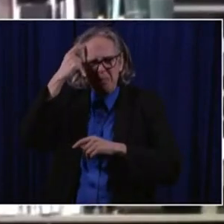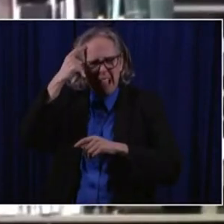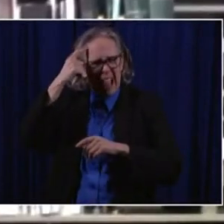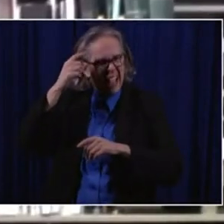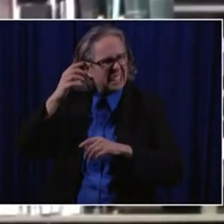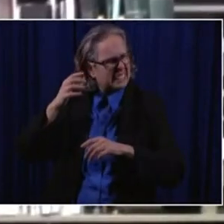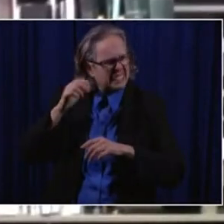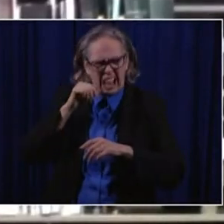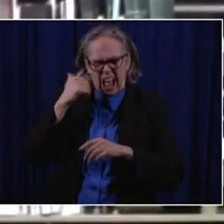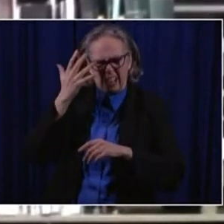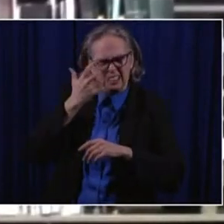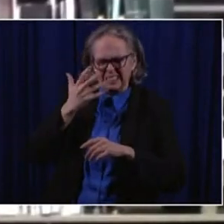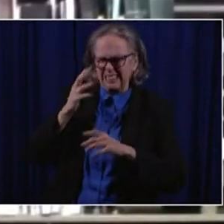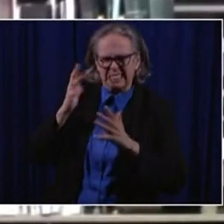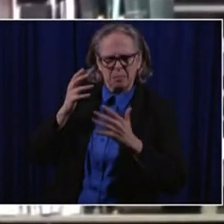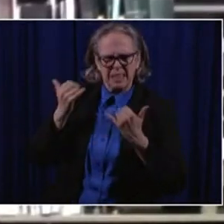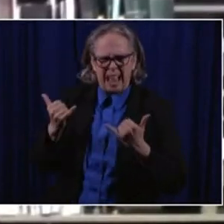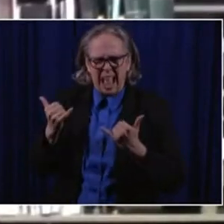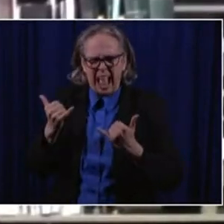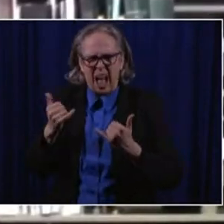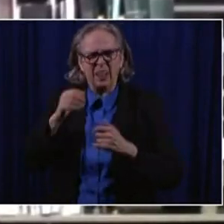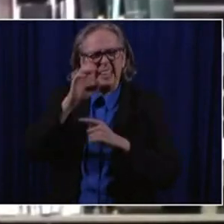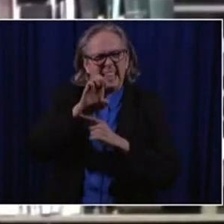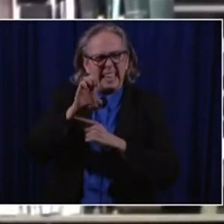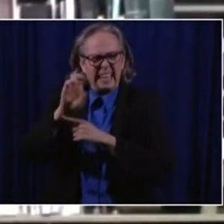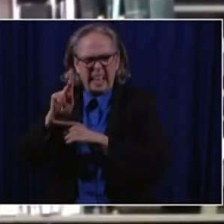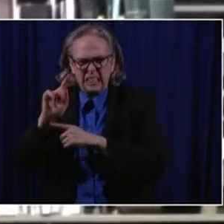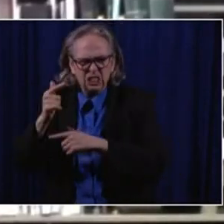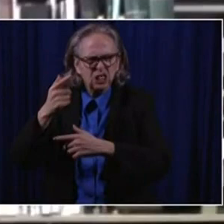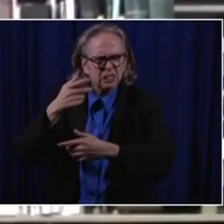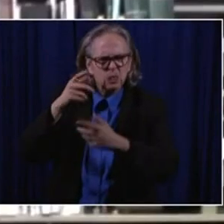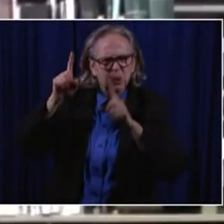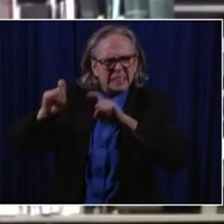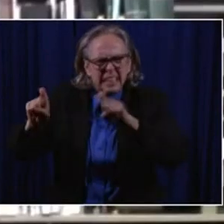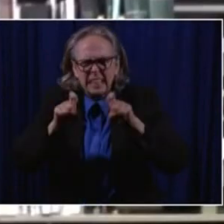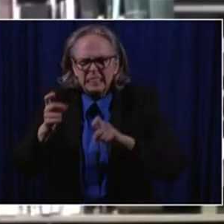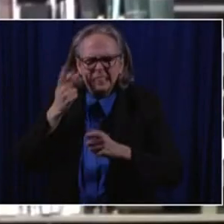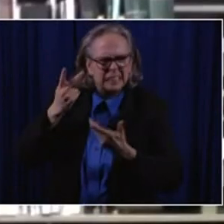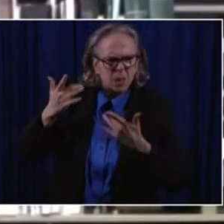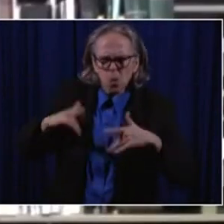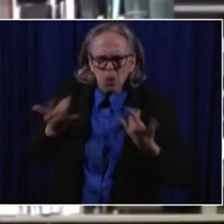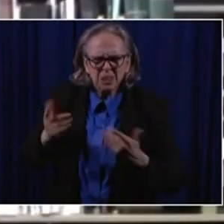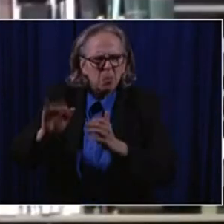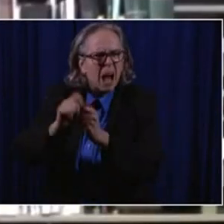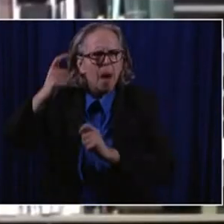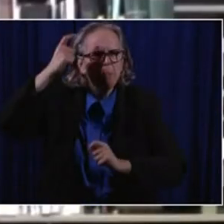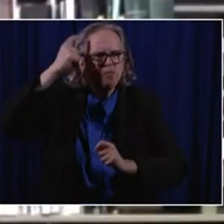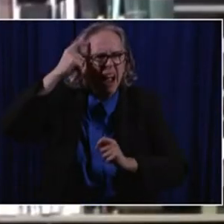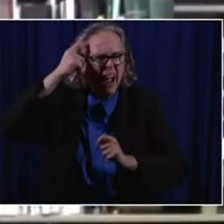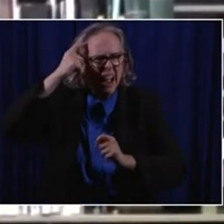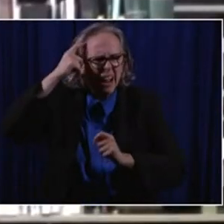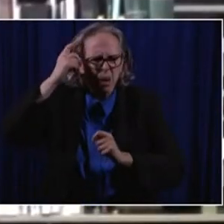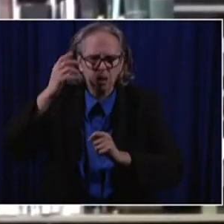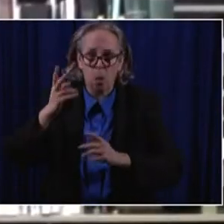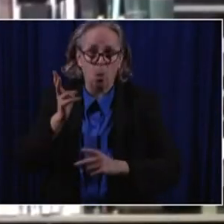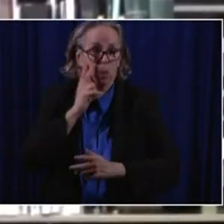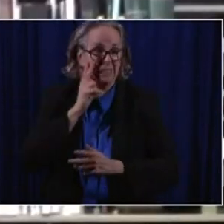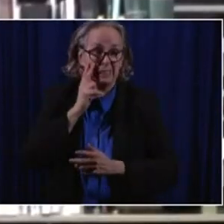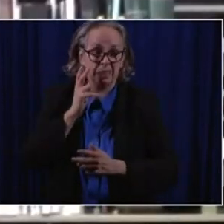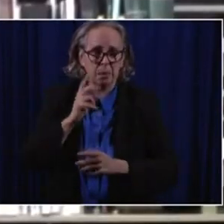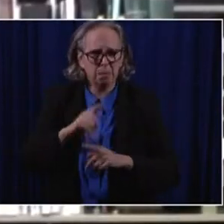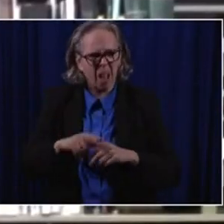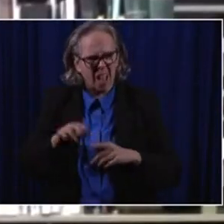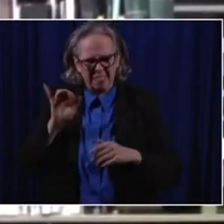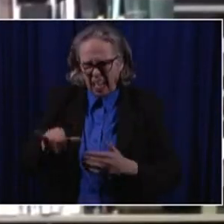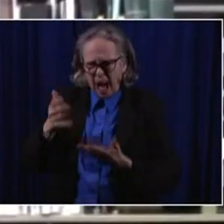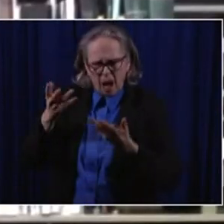today and check that. Um, but our house, we've had every possible scenario with COVID and that's where